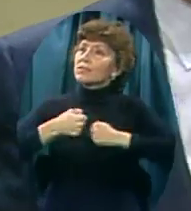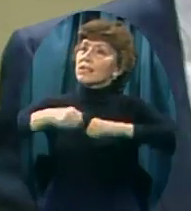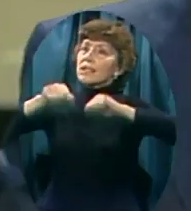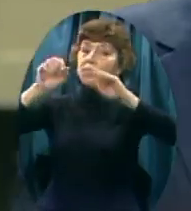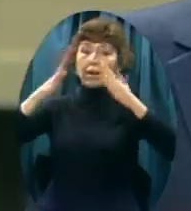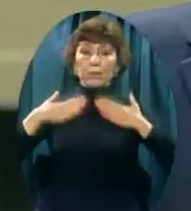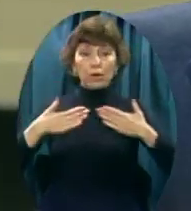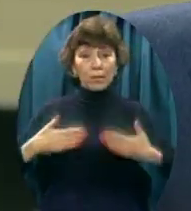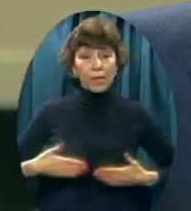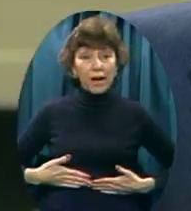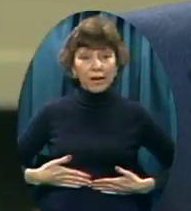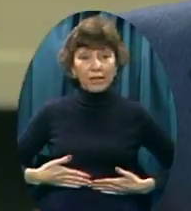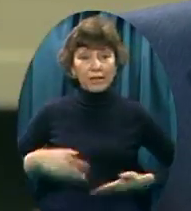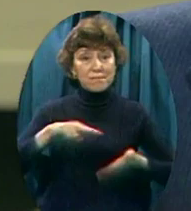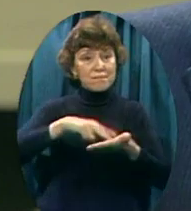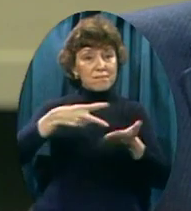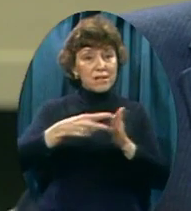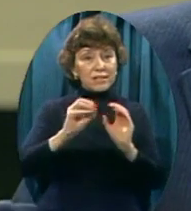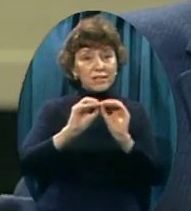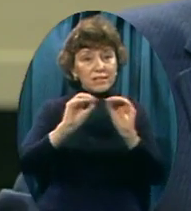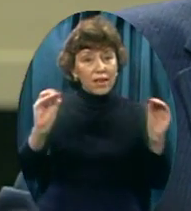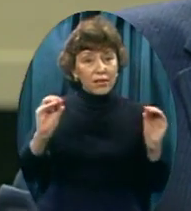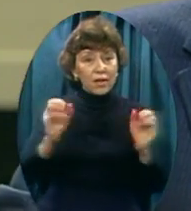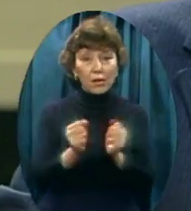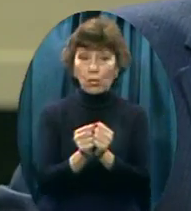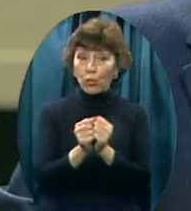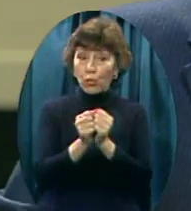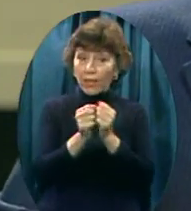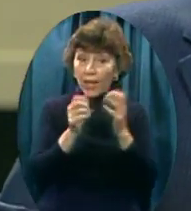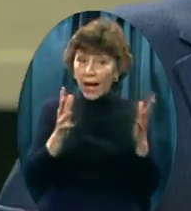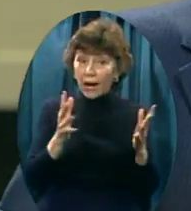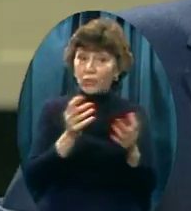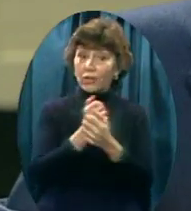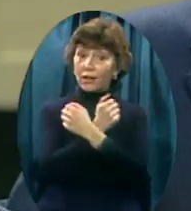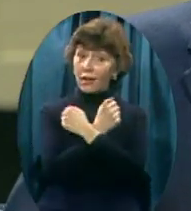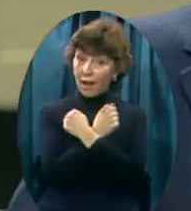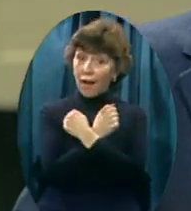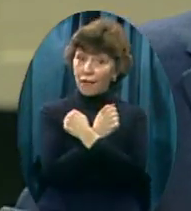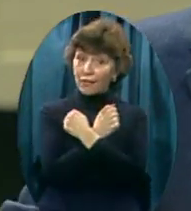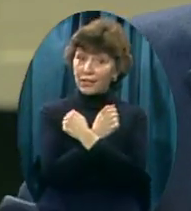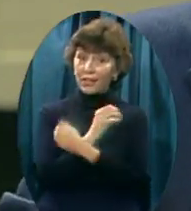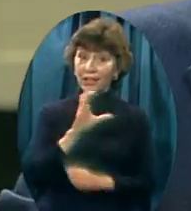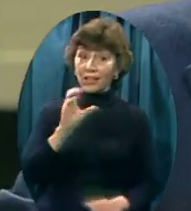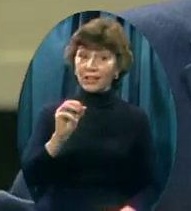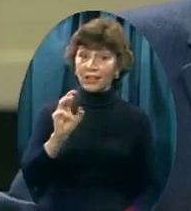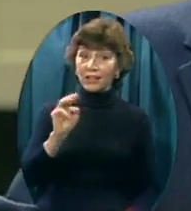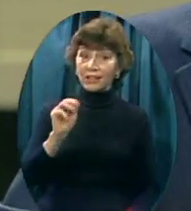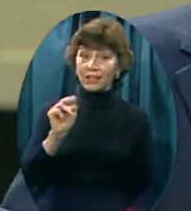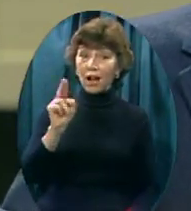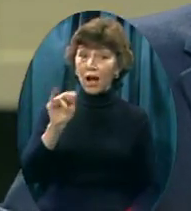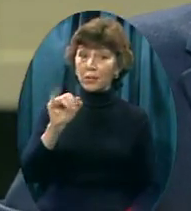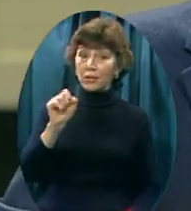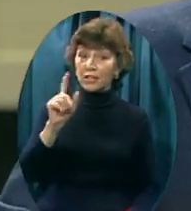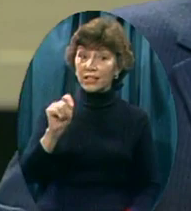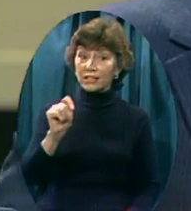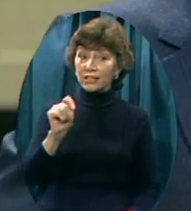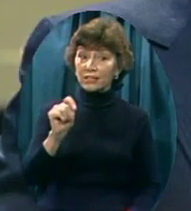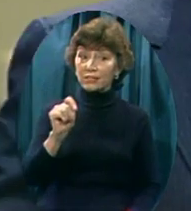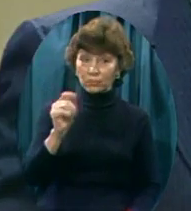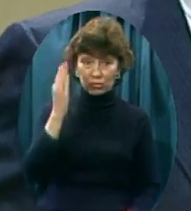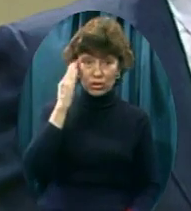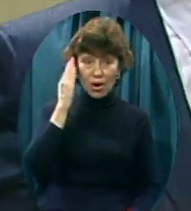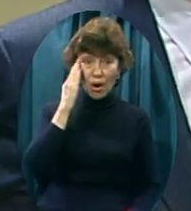Without merit Unless There's divine love The communists The Marxists Have given their lives To